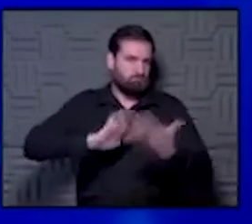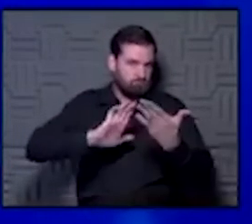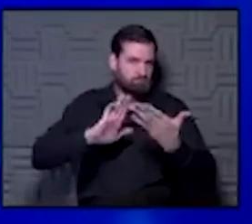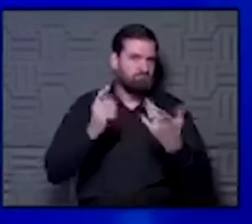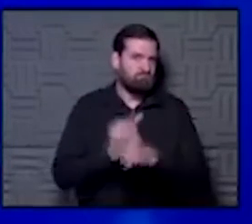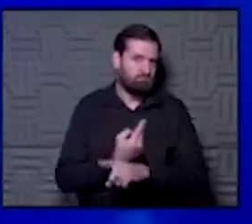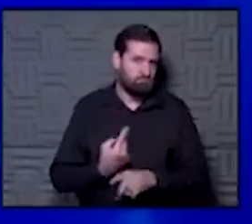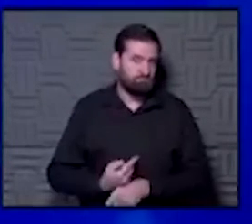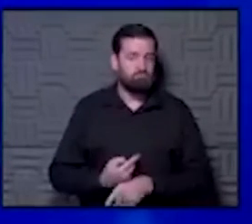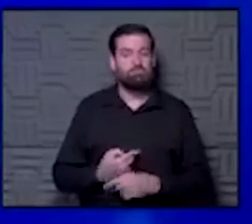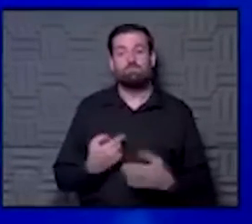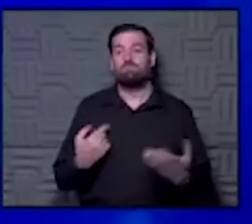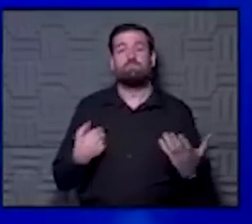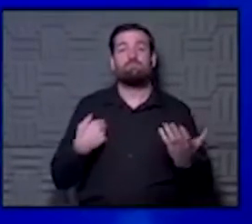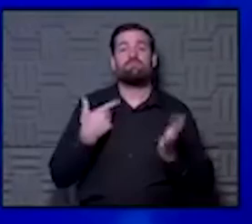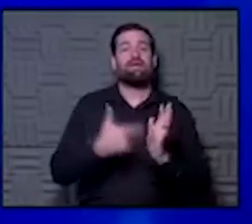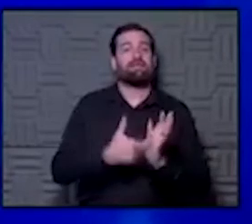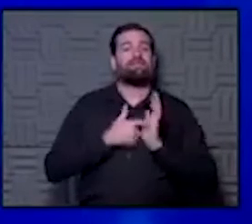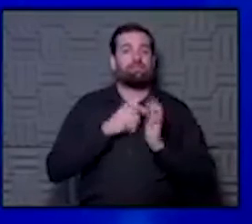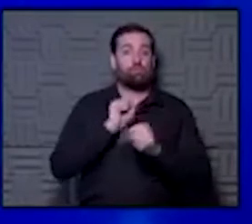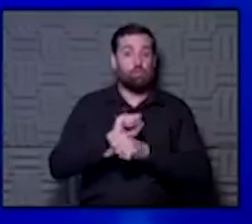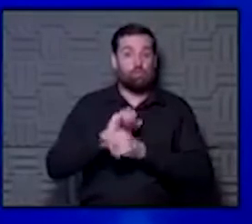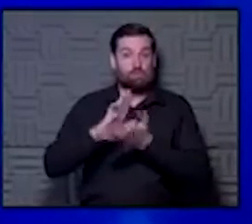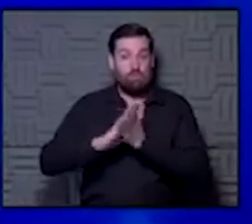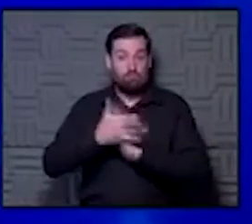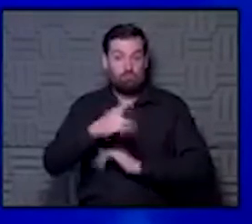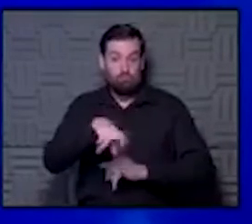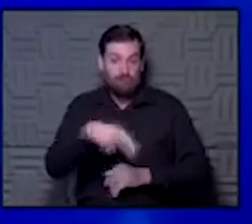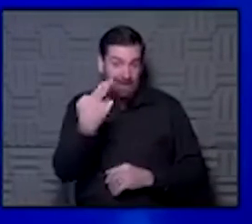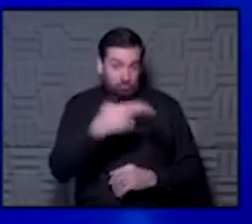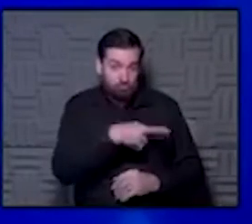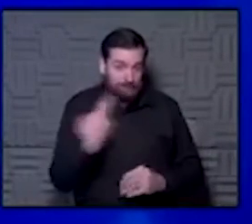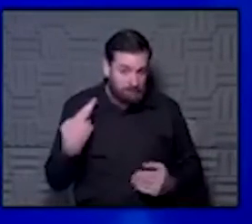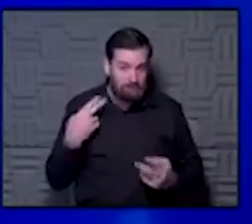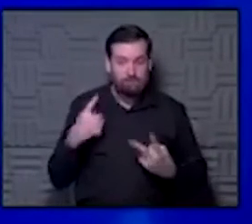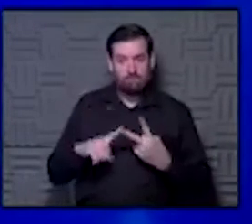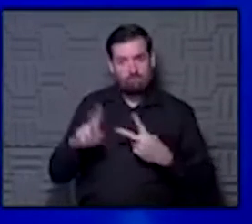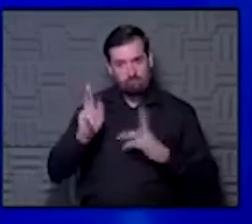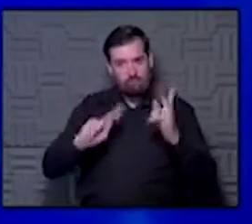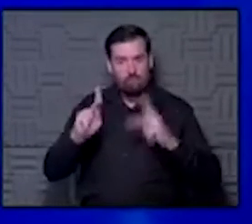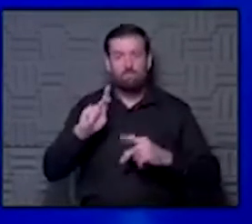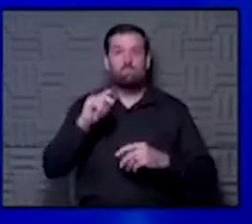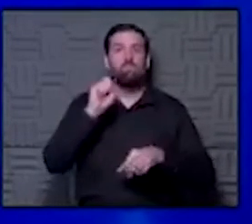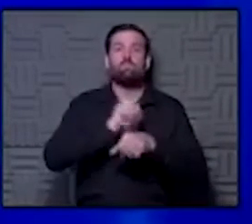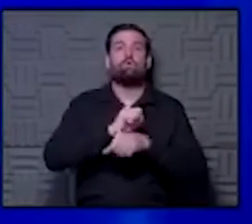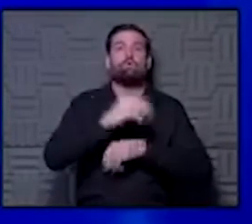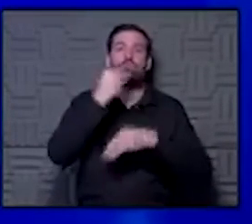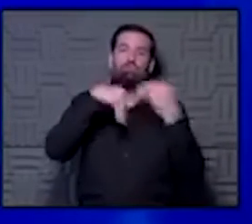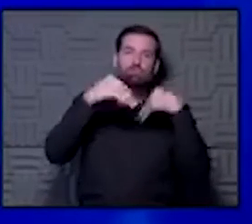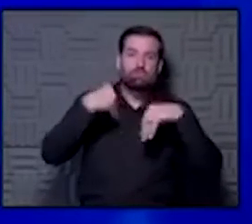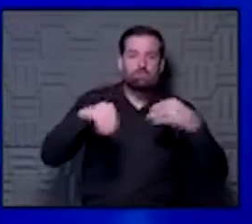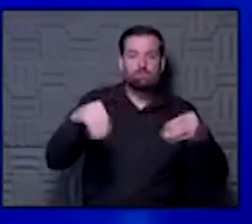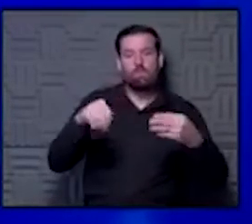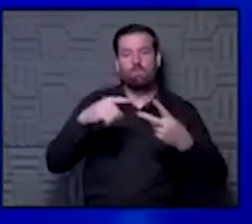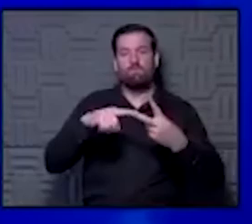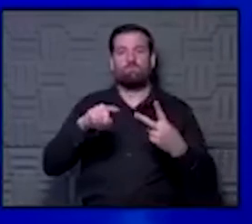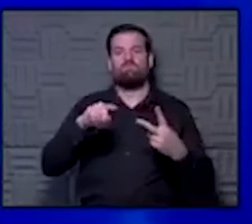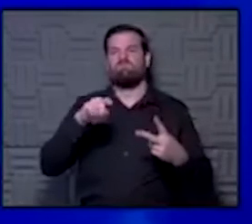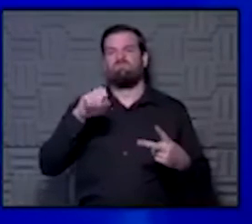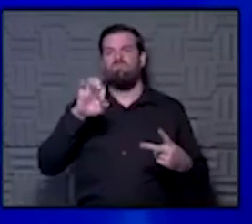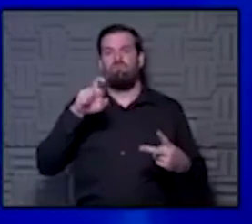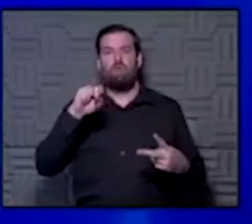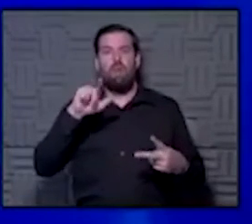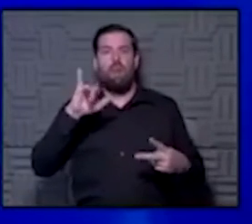you start putting essential workers at risk and people who have to do work at a grocery store, you know, the frontline healthcare